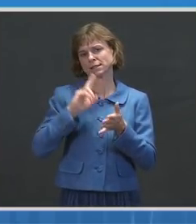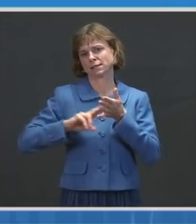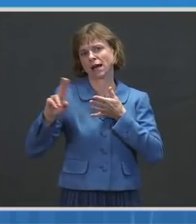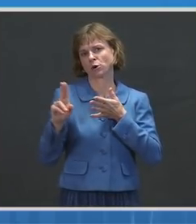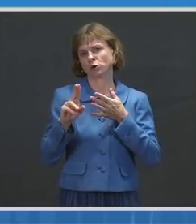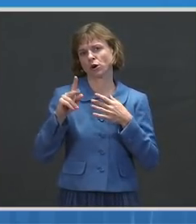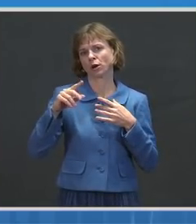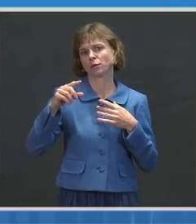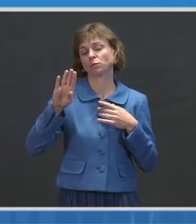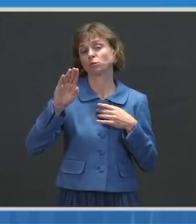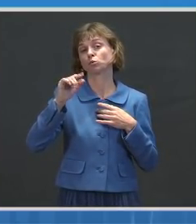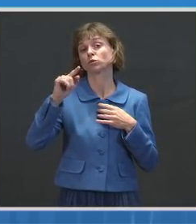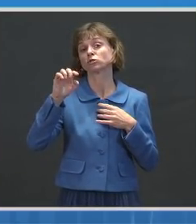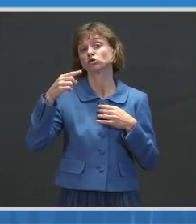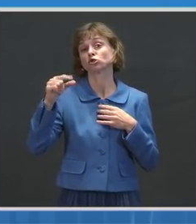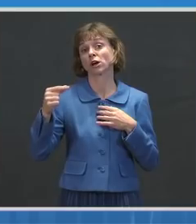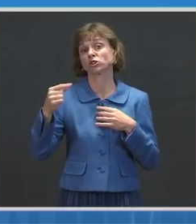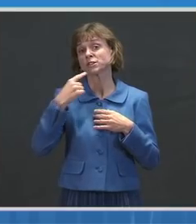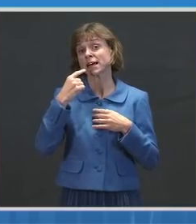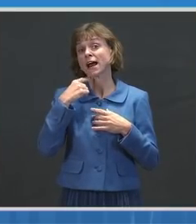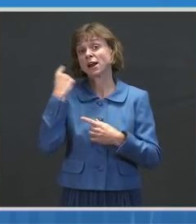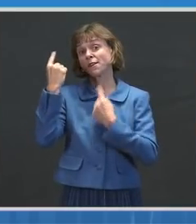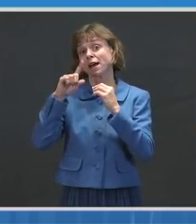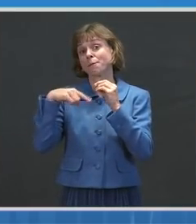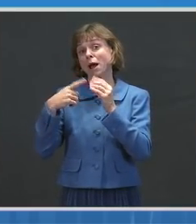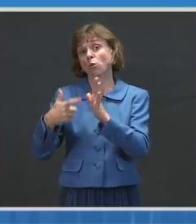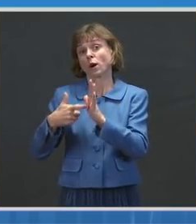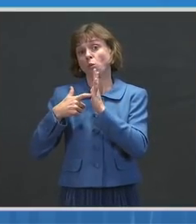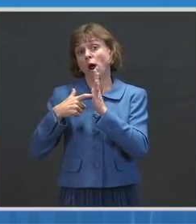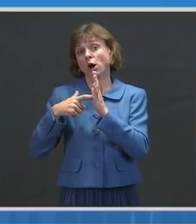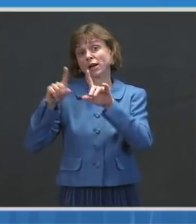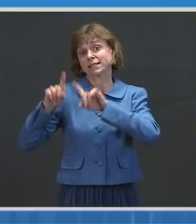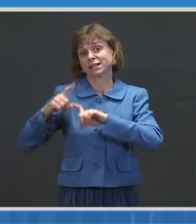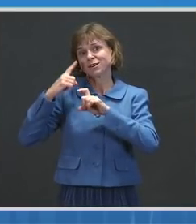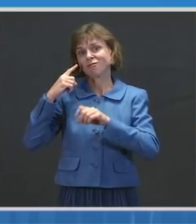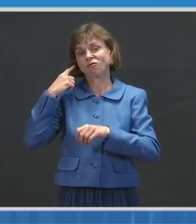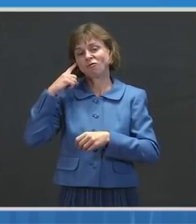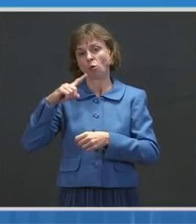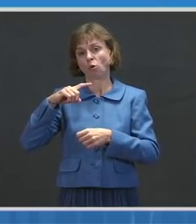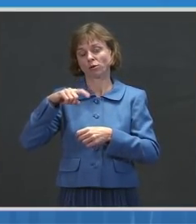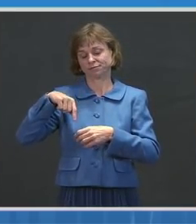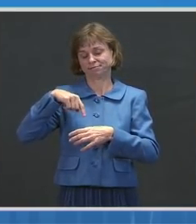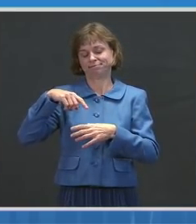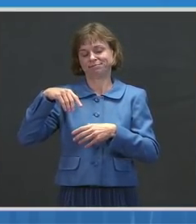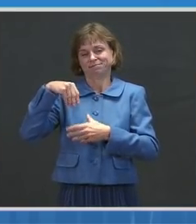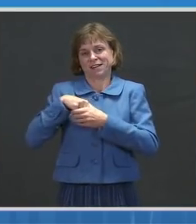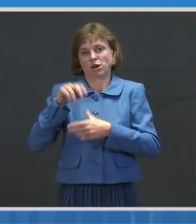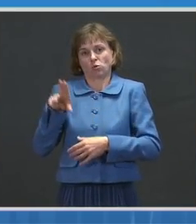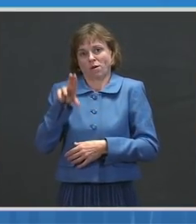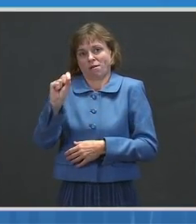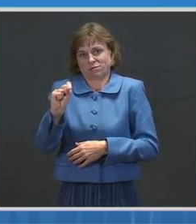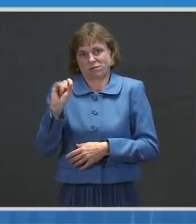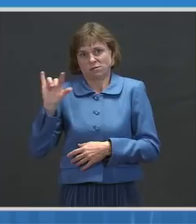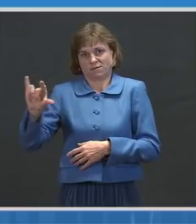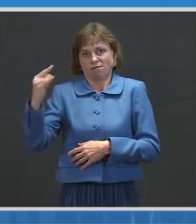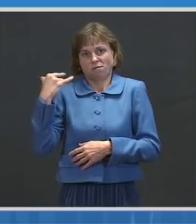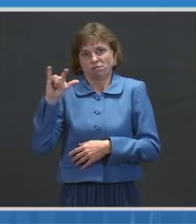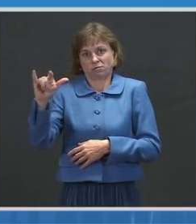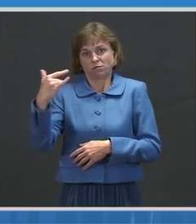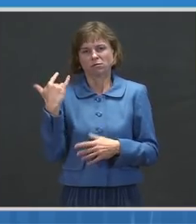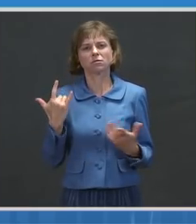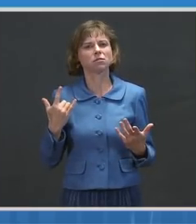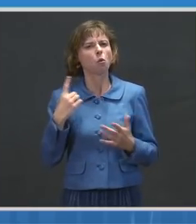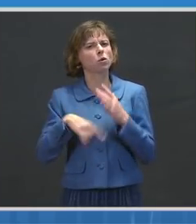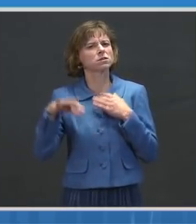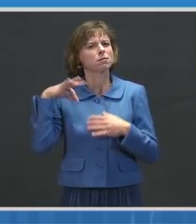considering requiring testing for domestic flights. What would the benefits of that be, given we know just how much transmission there is in the U